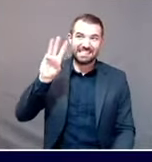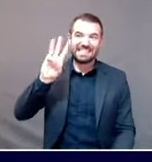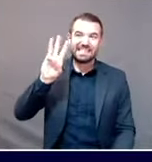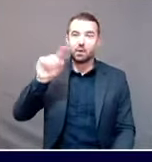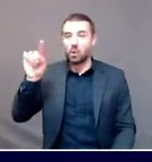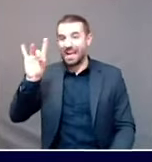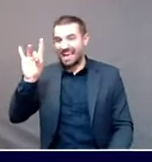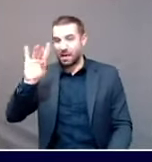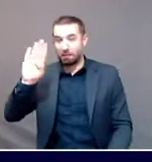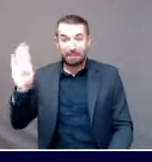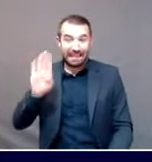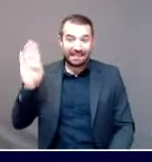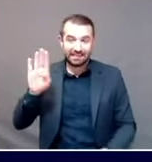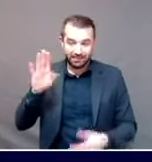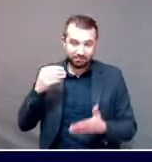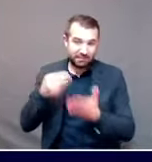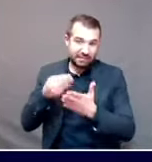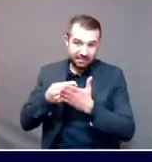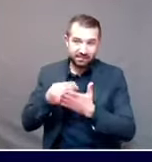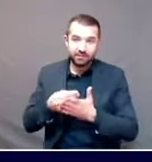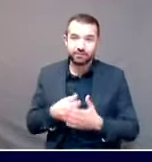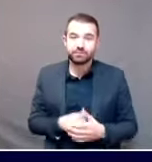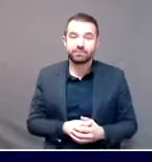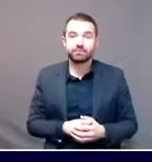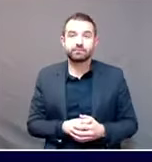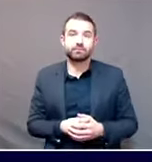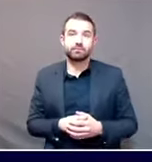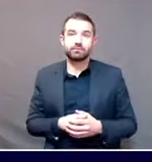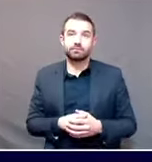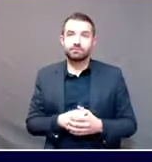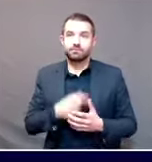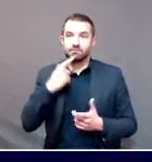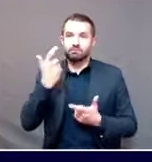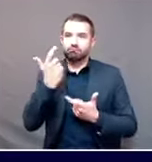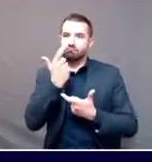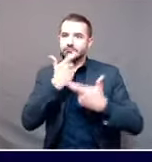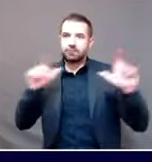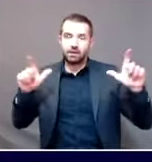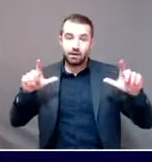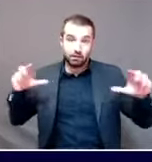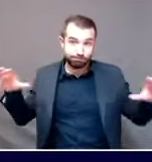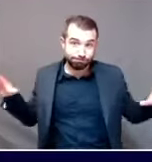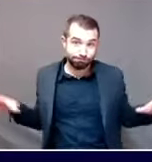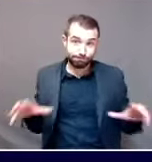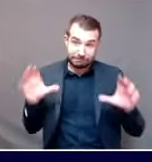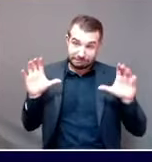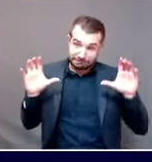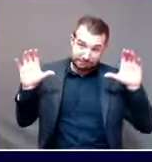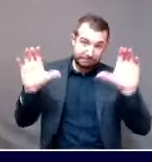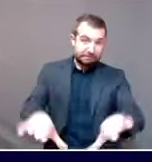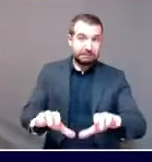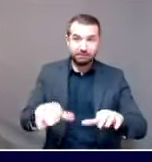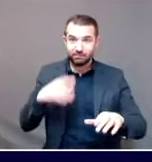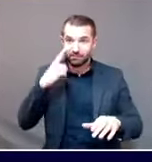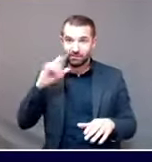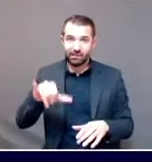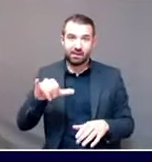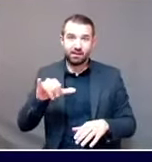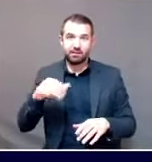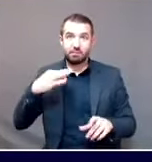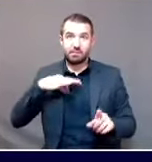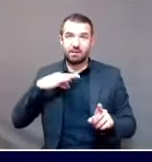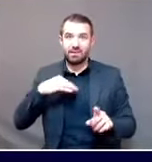major undertaking to try to get here in Maine to 1.3 million people and nationwide